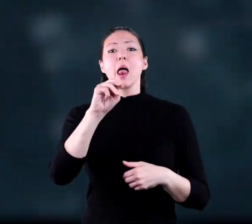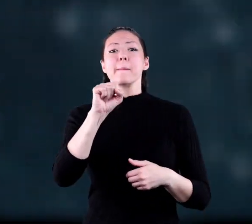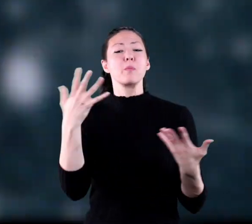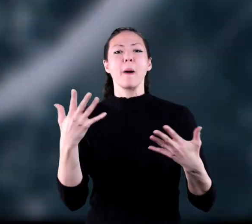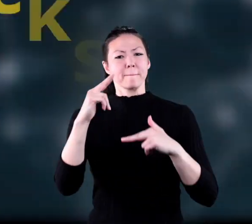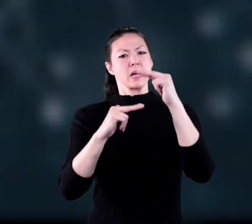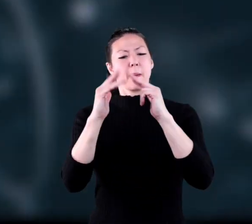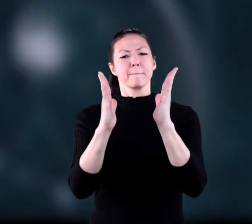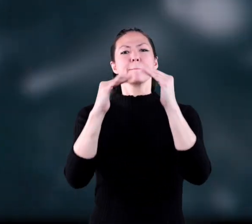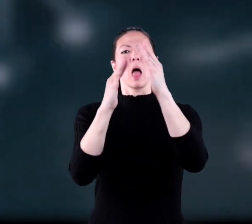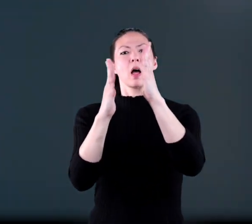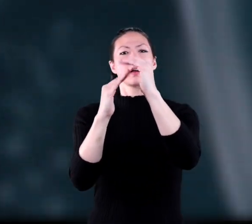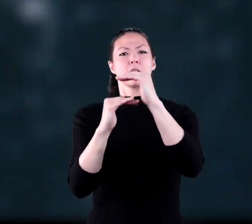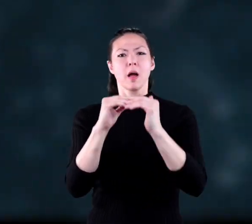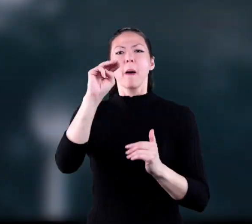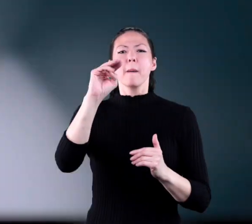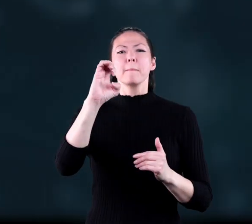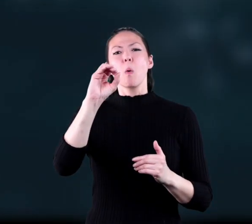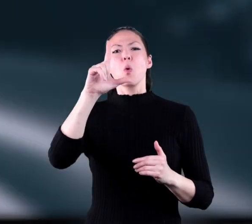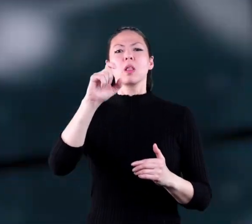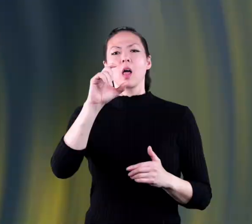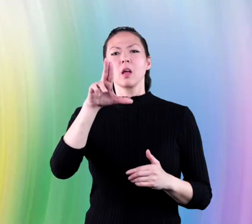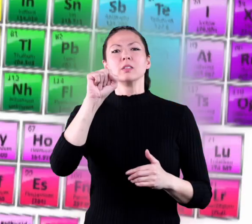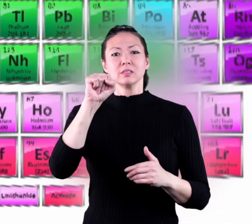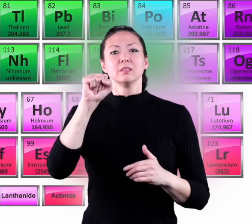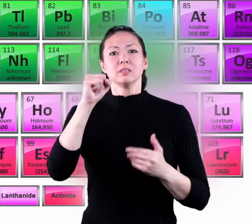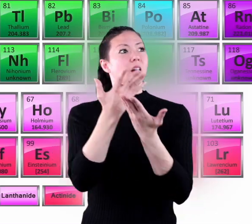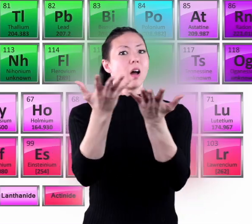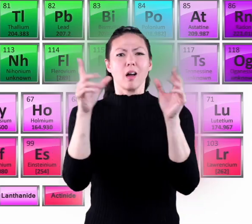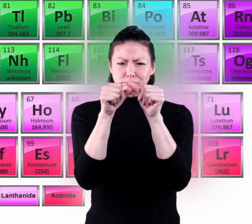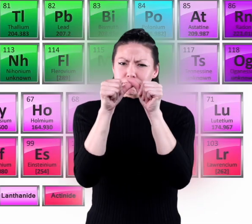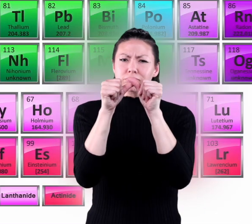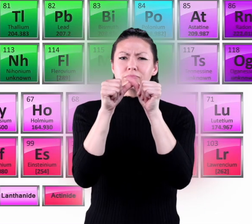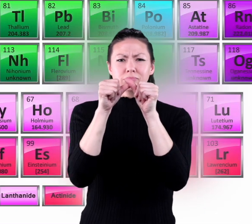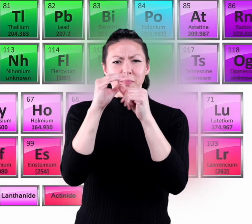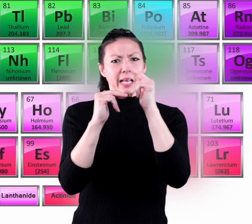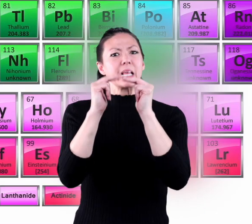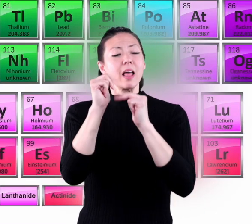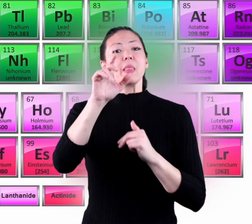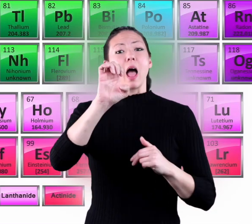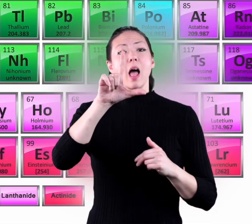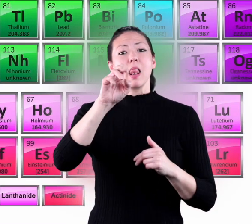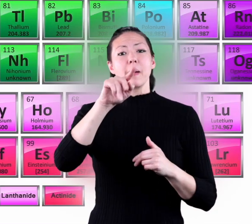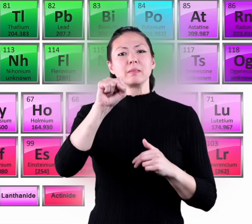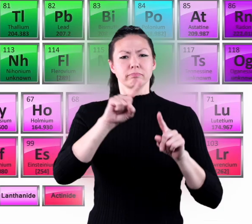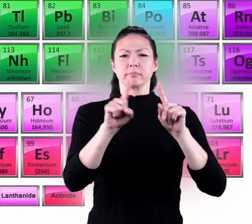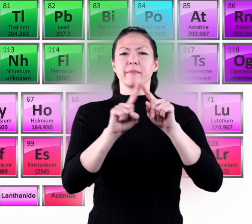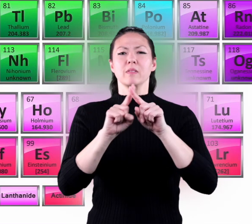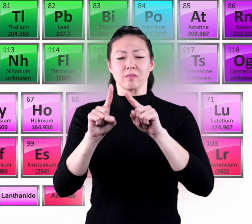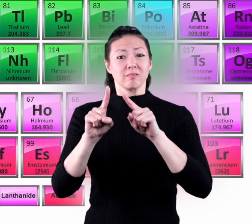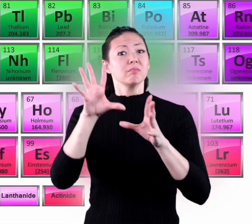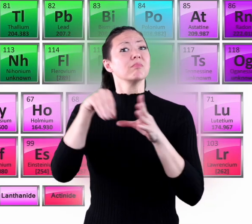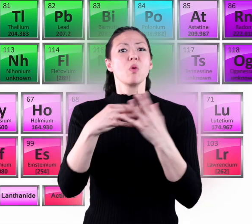Elements are the building blocks of molecules, and everything around us consists of molecules. All the elements are